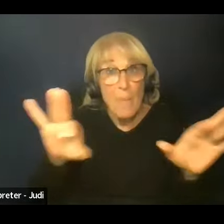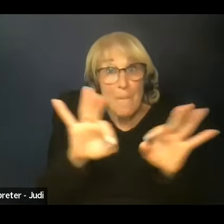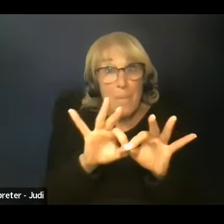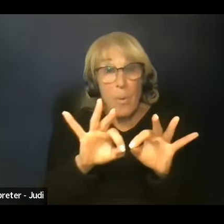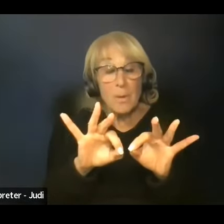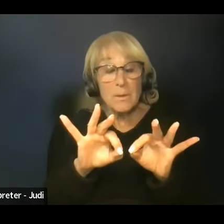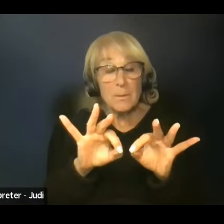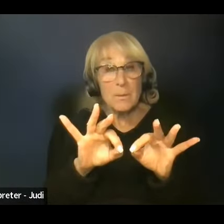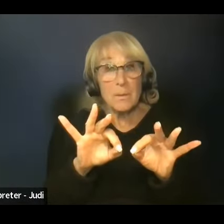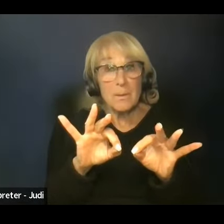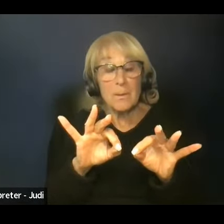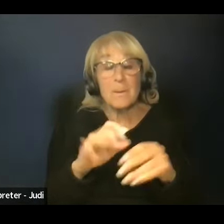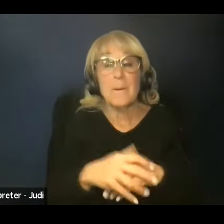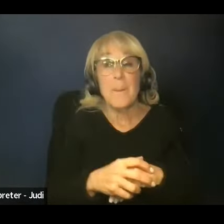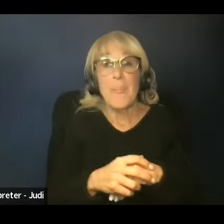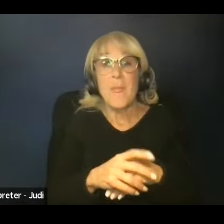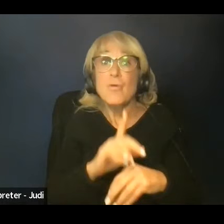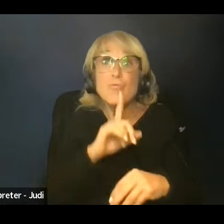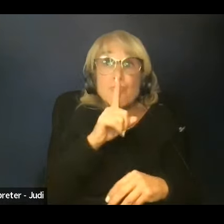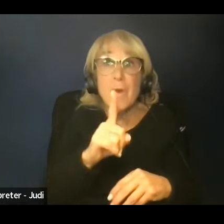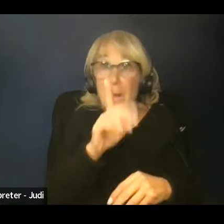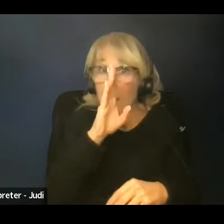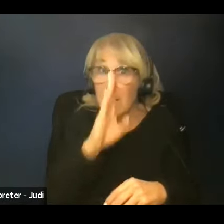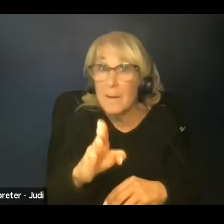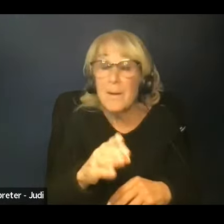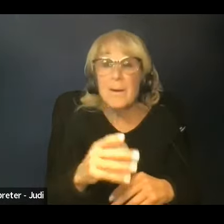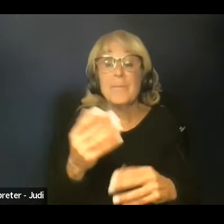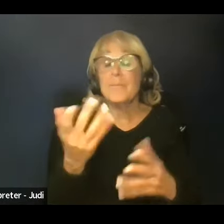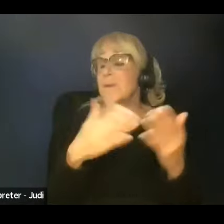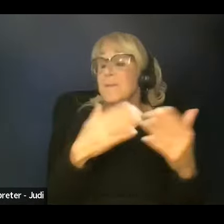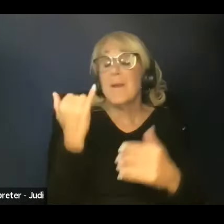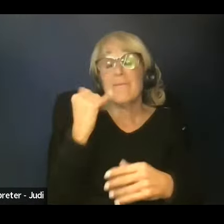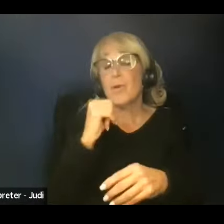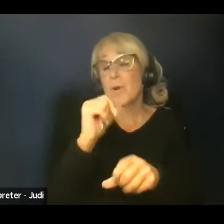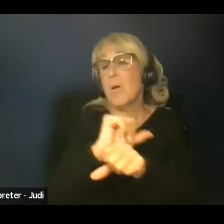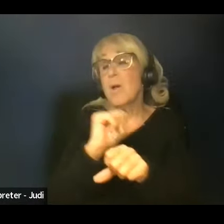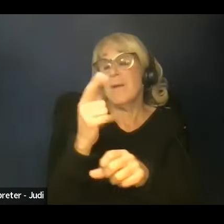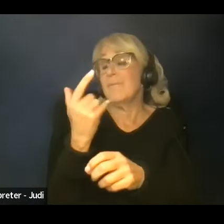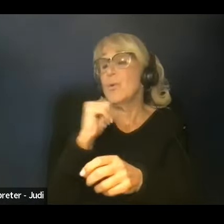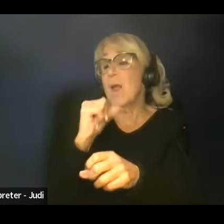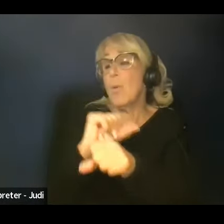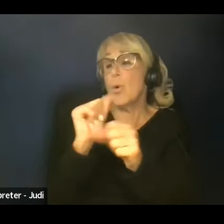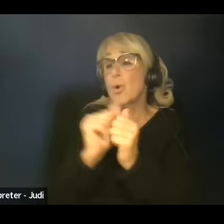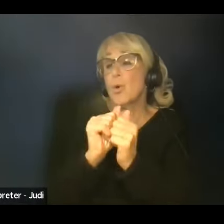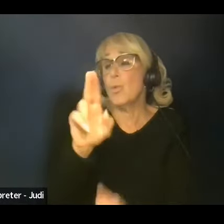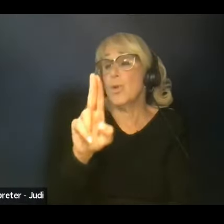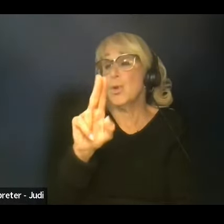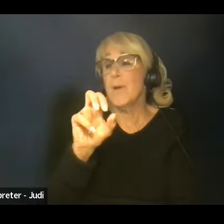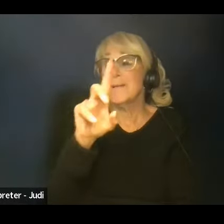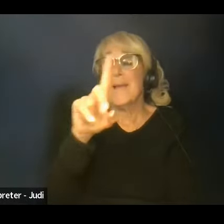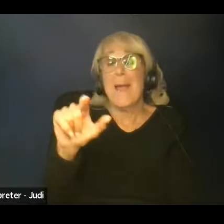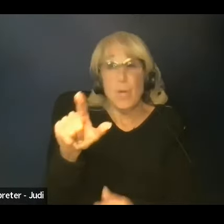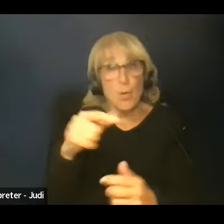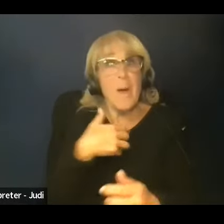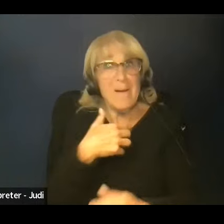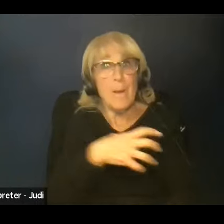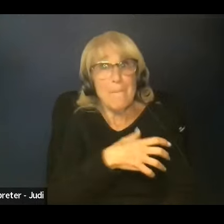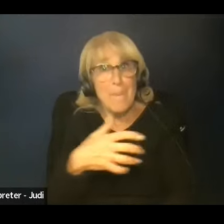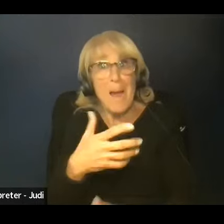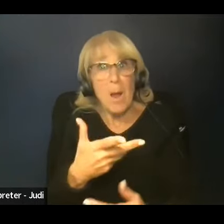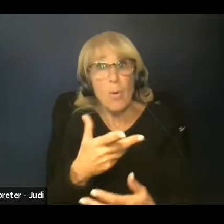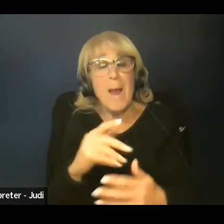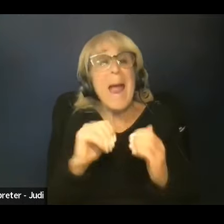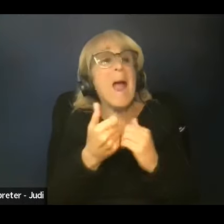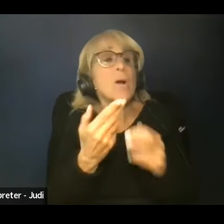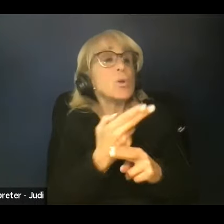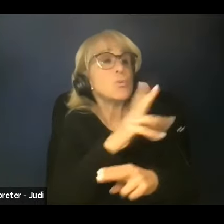and understanding that even if you're not working with the USDA, you have the power to, how can I use your, how can you use your